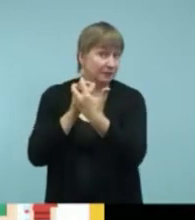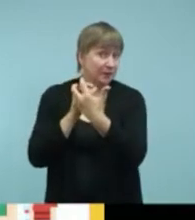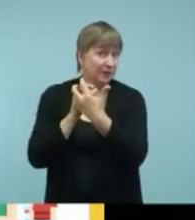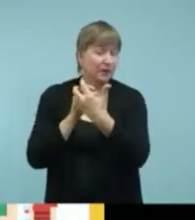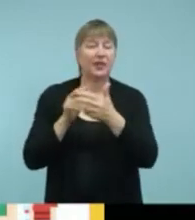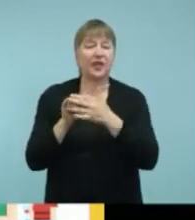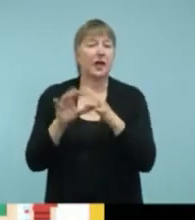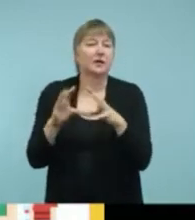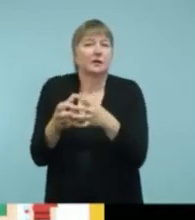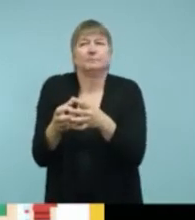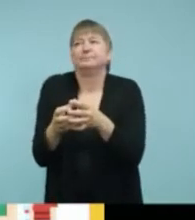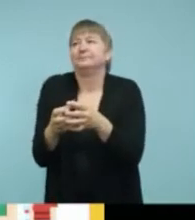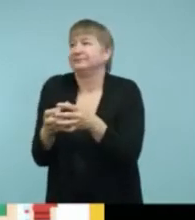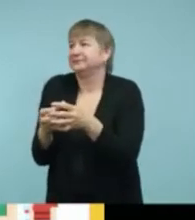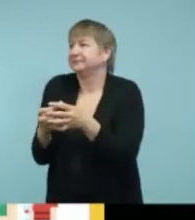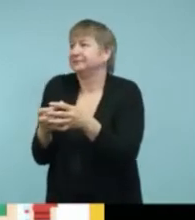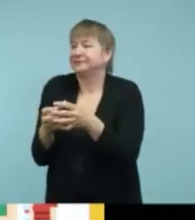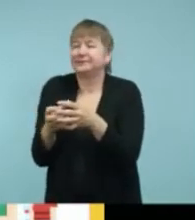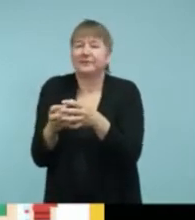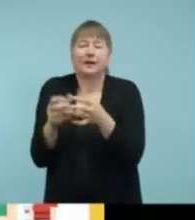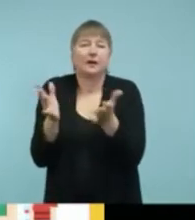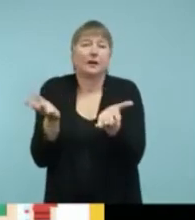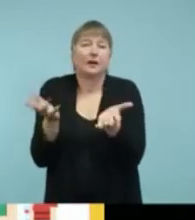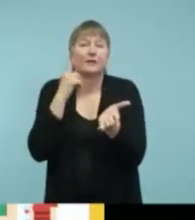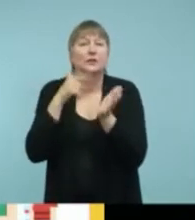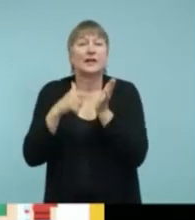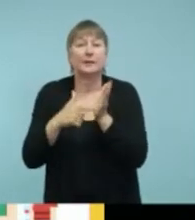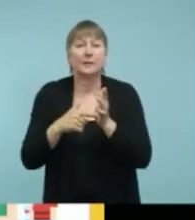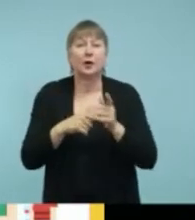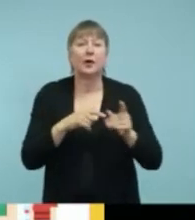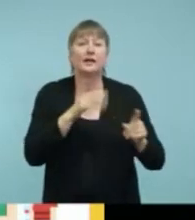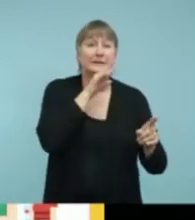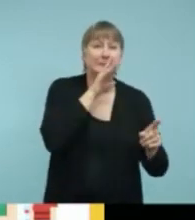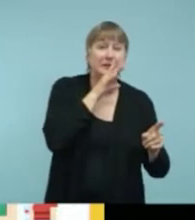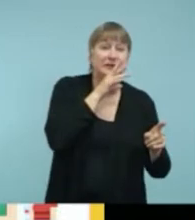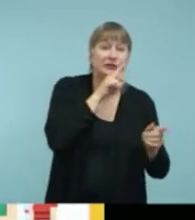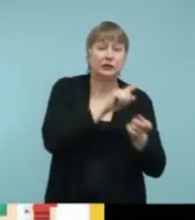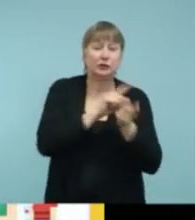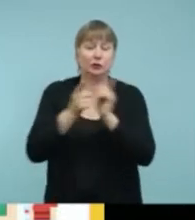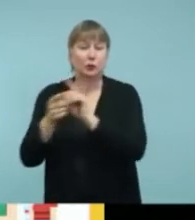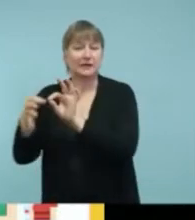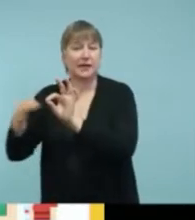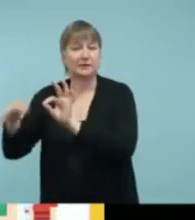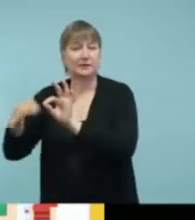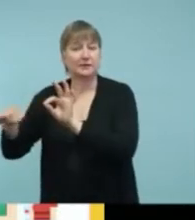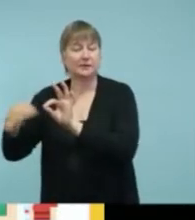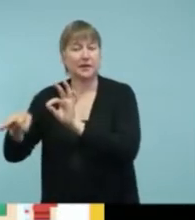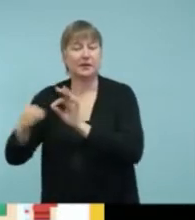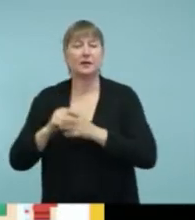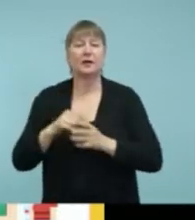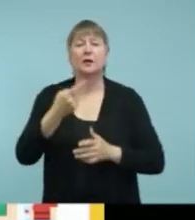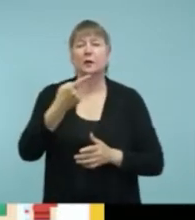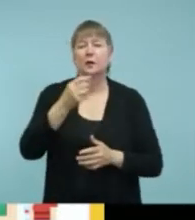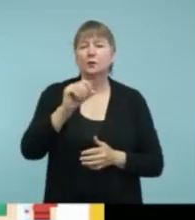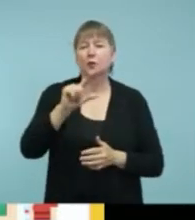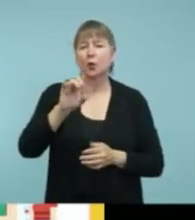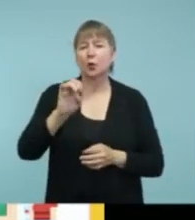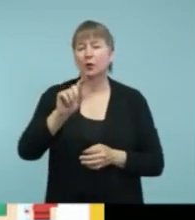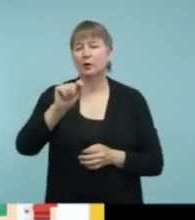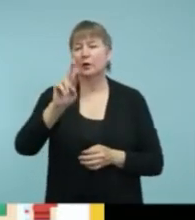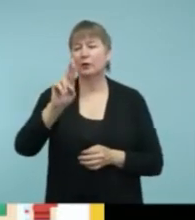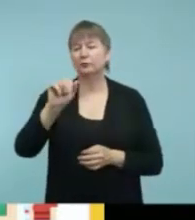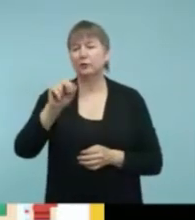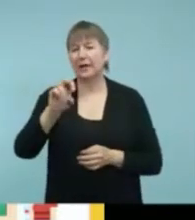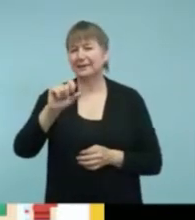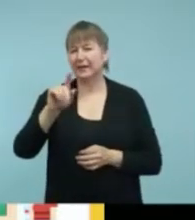doing things like speech to text. And so the one on the left, Google Translate is a fantastic app.